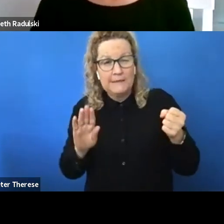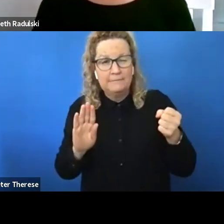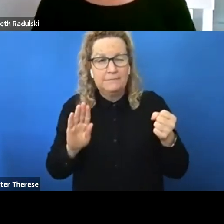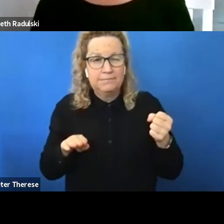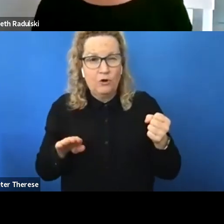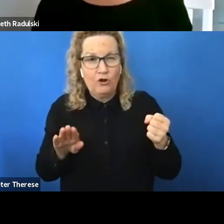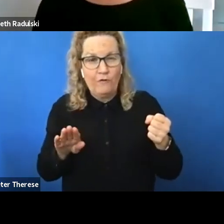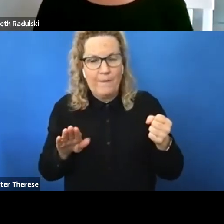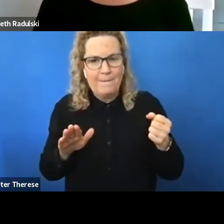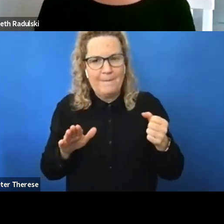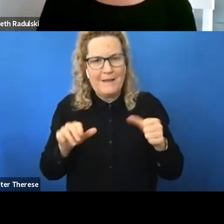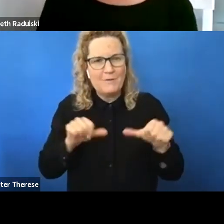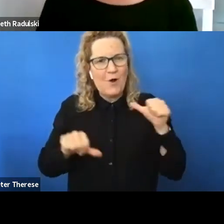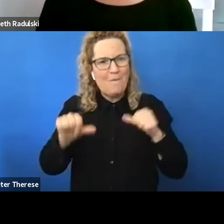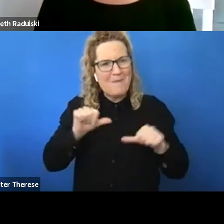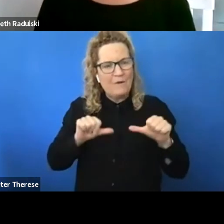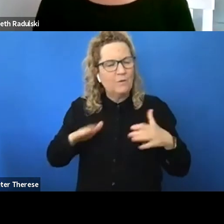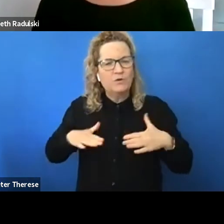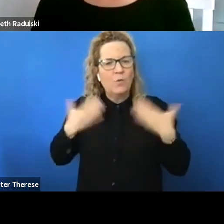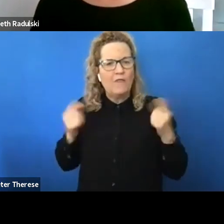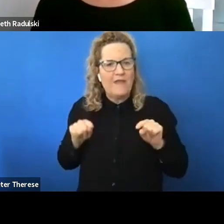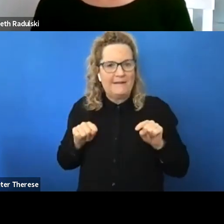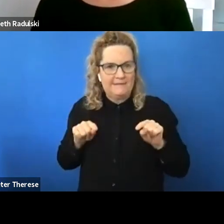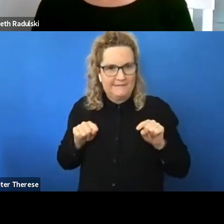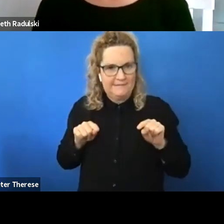back is the last thing we want to do